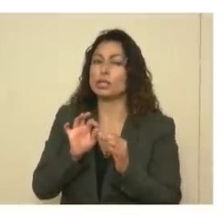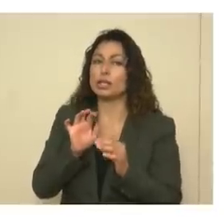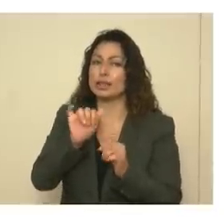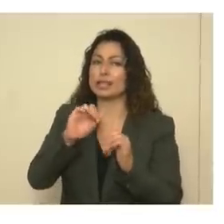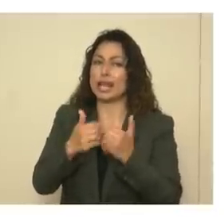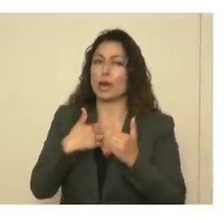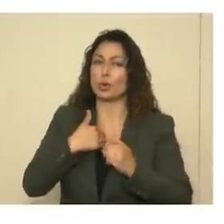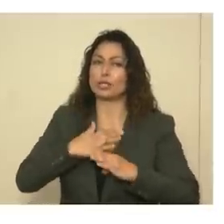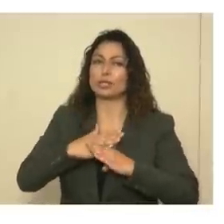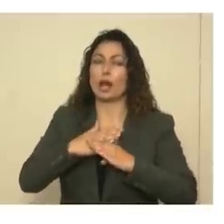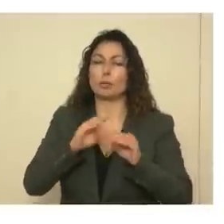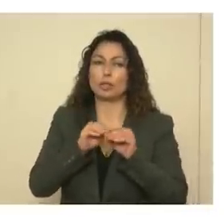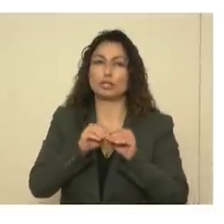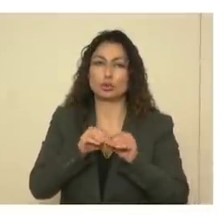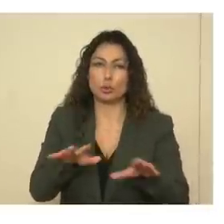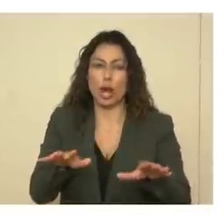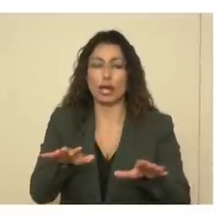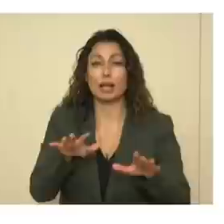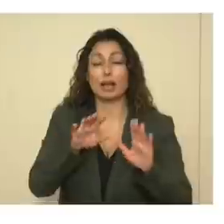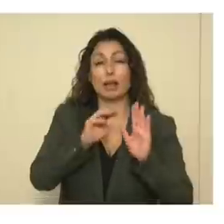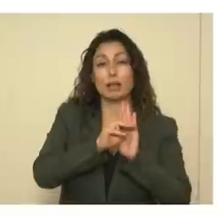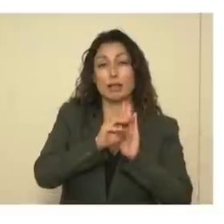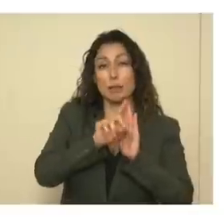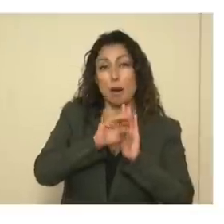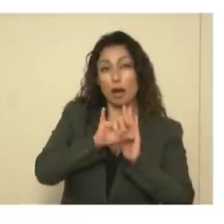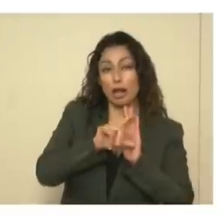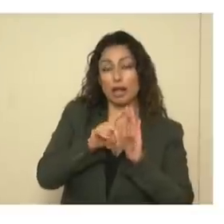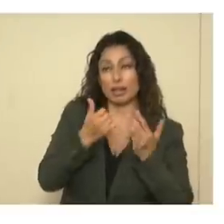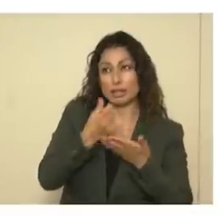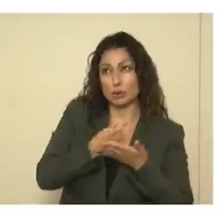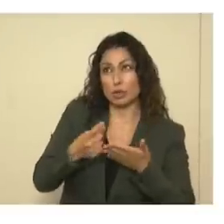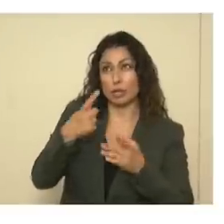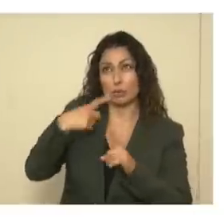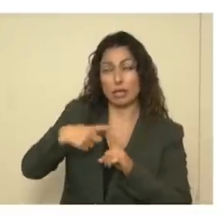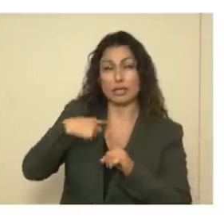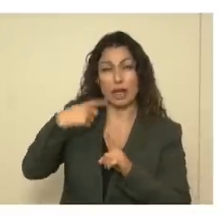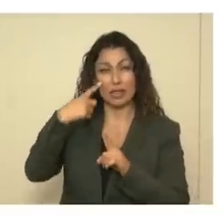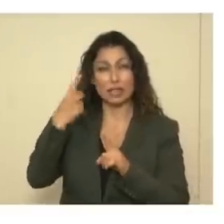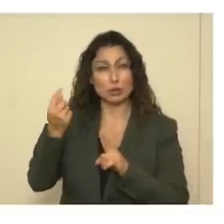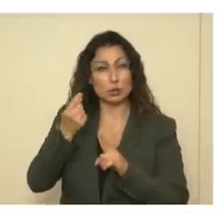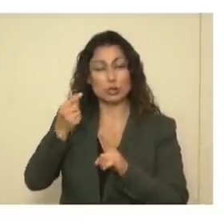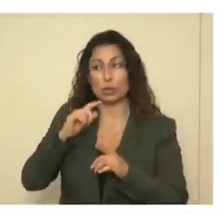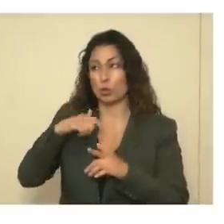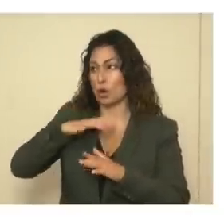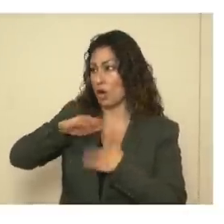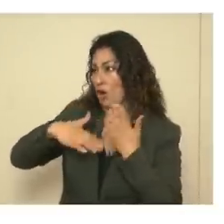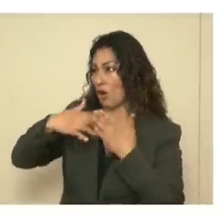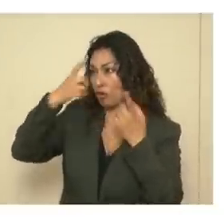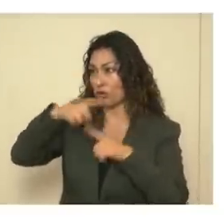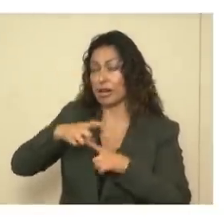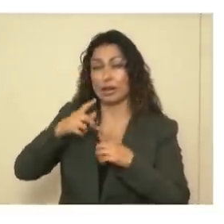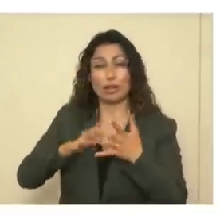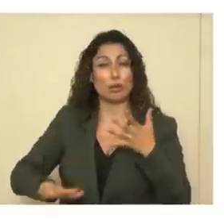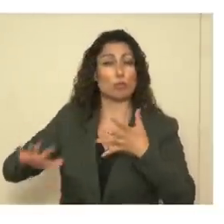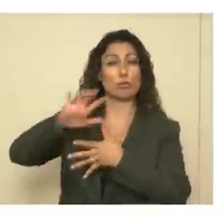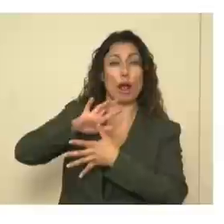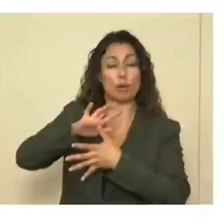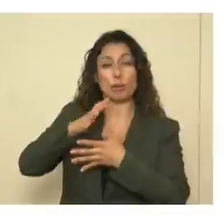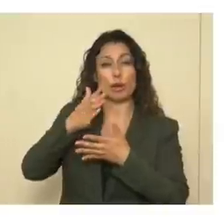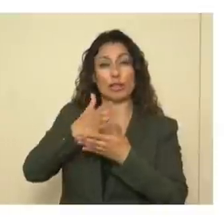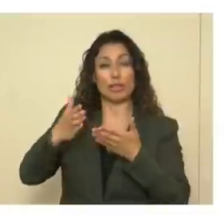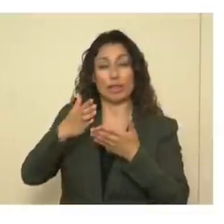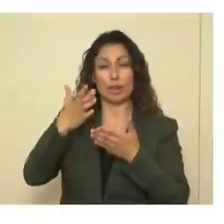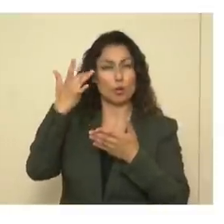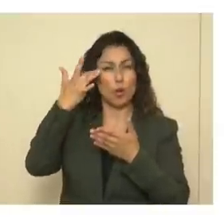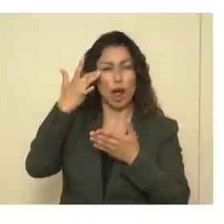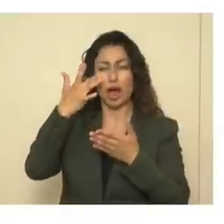modeling team this week and Tuesday, I think it was almost a unanimous consensus that the primary driver of this drop